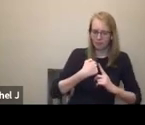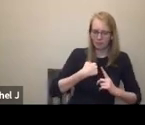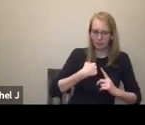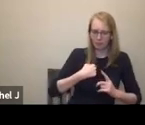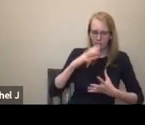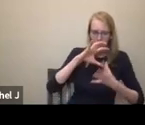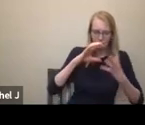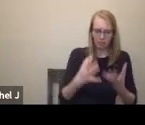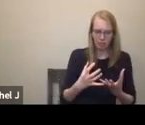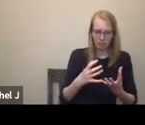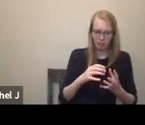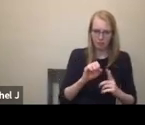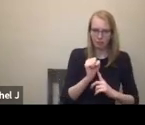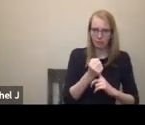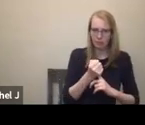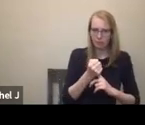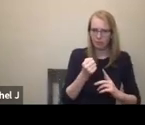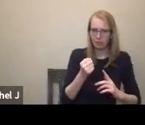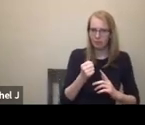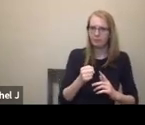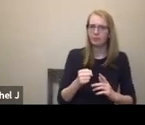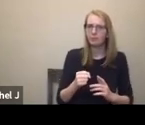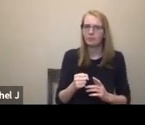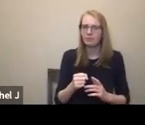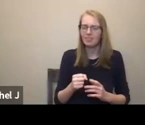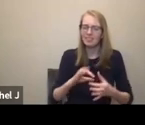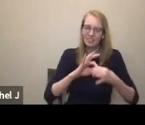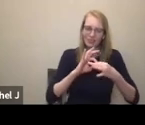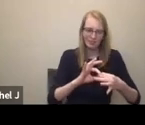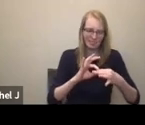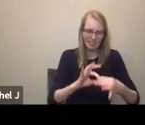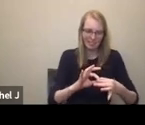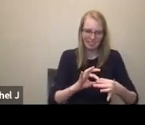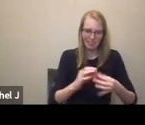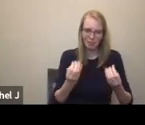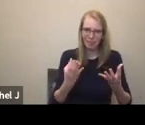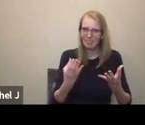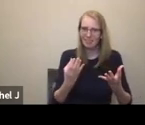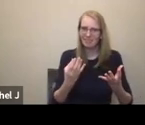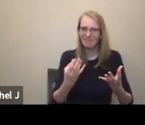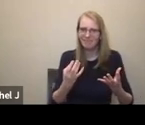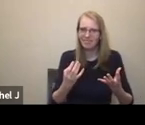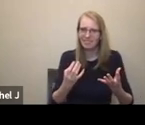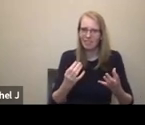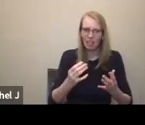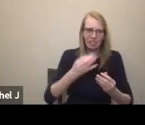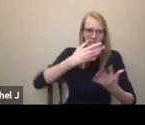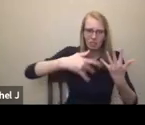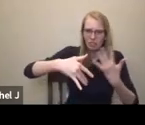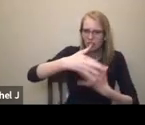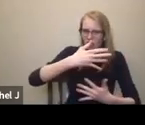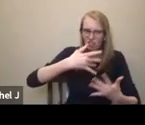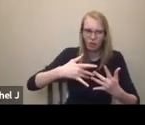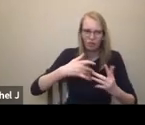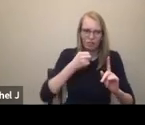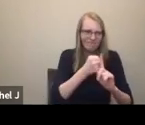of relationships within it, right? So a lot of the harms that have been done through societal means are means